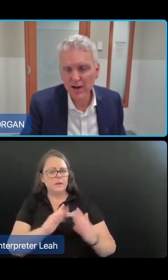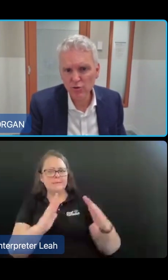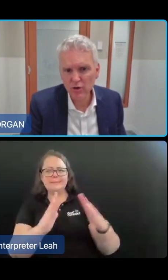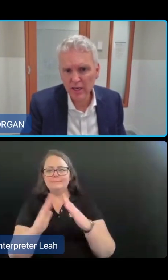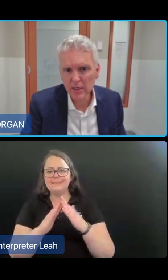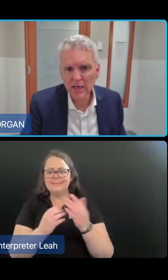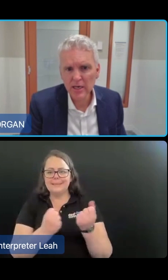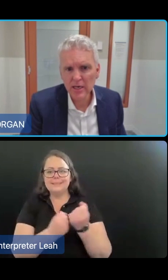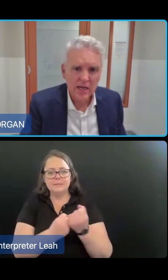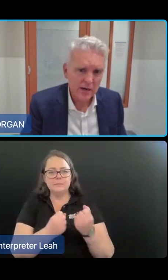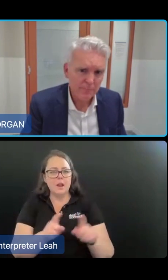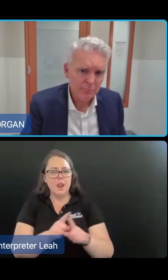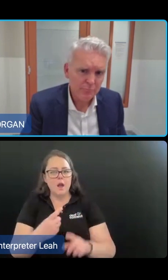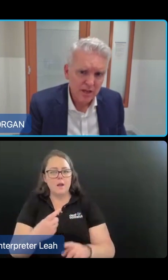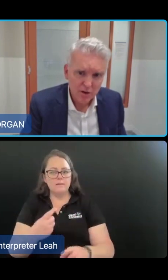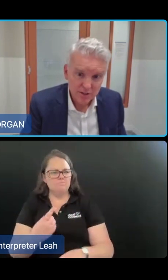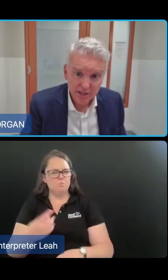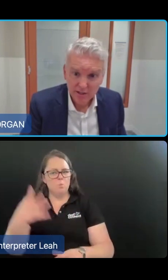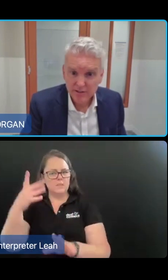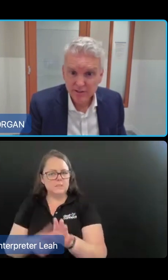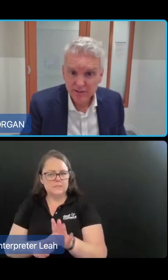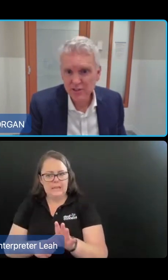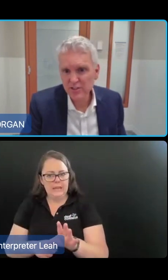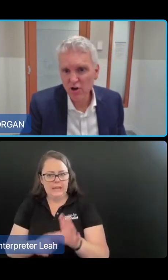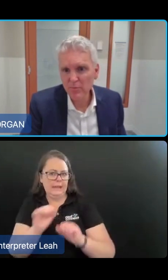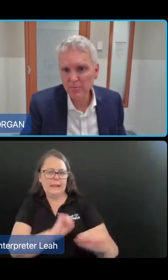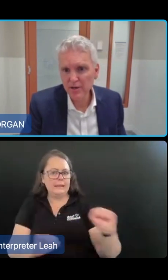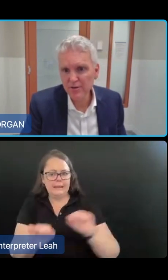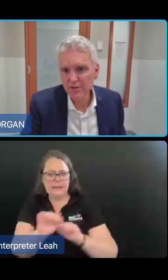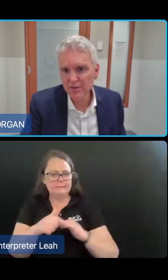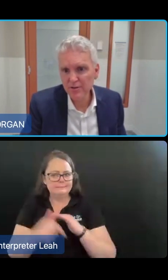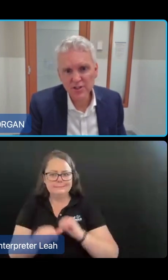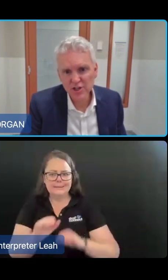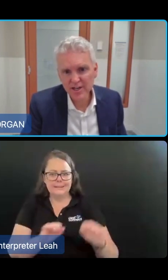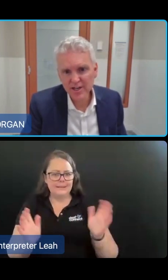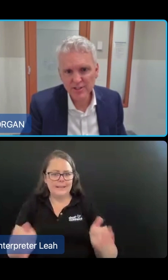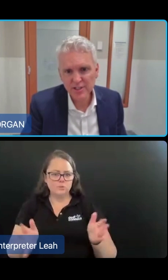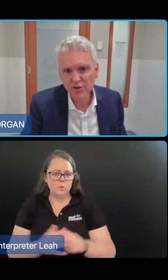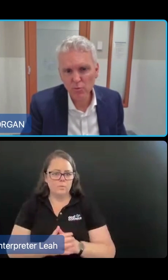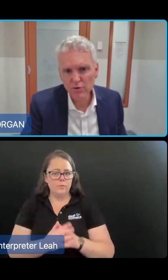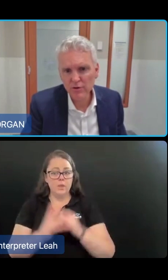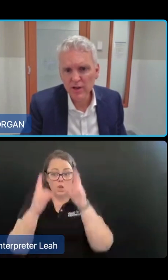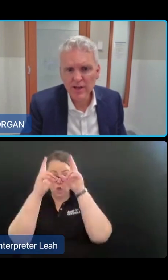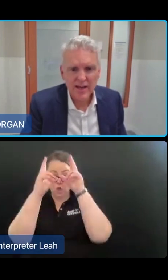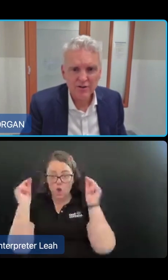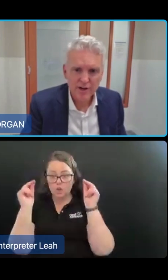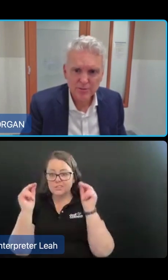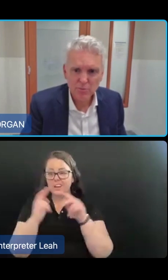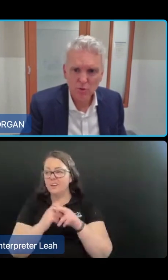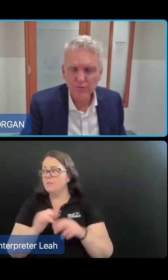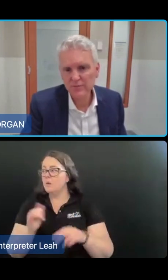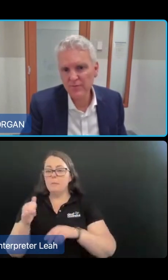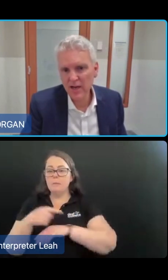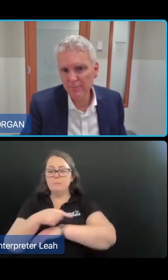one-off annual clean, nursing such as for time limited services to change dressings on a wound and